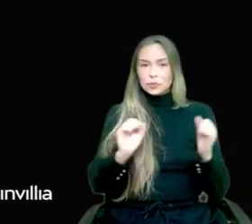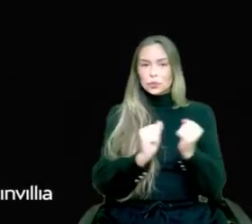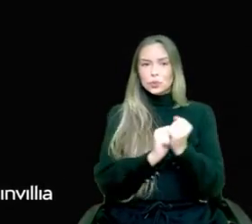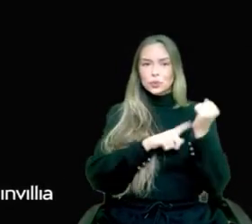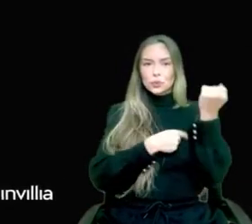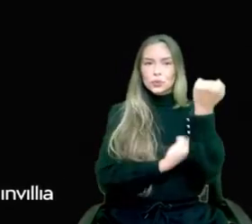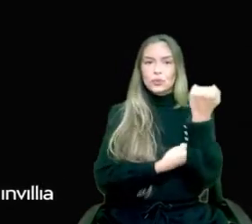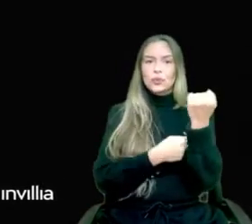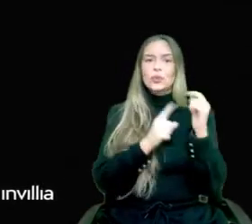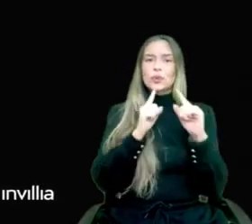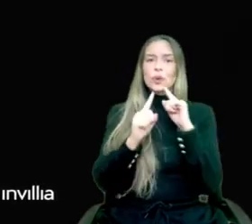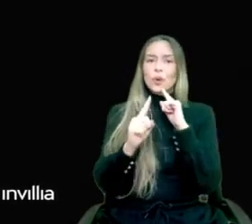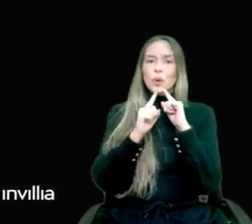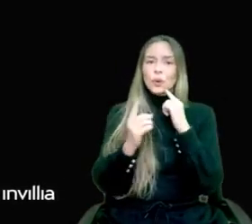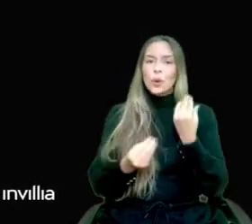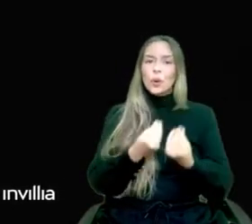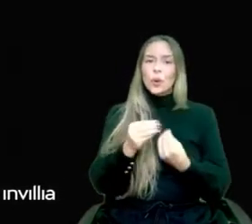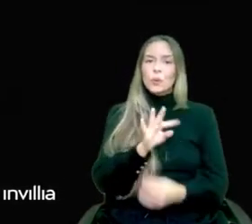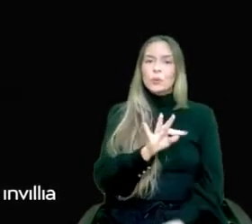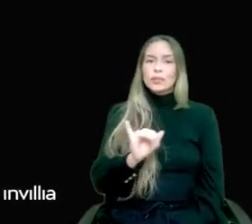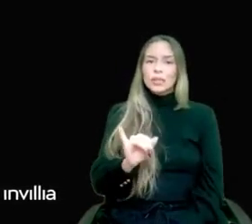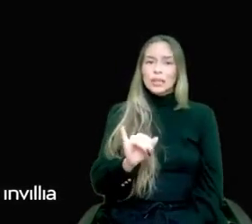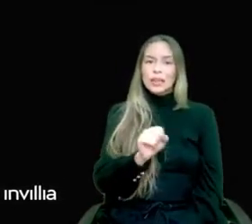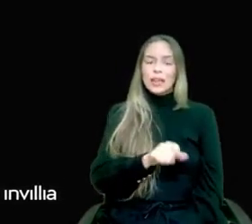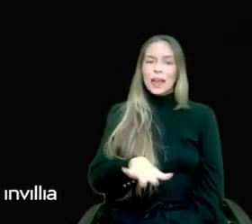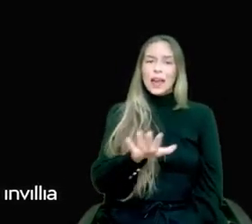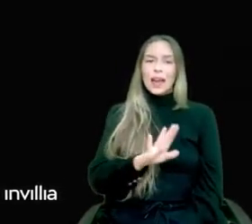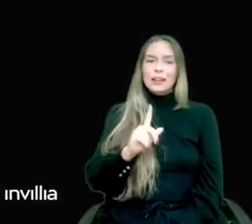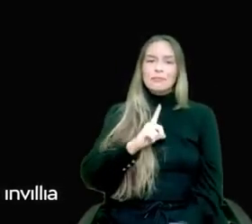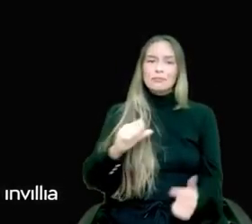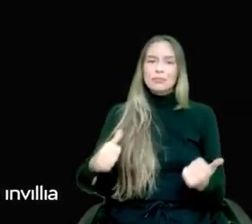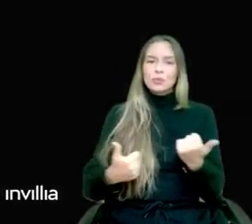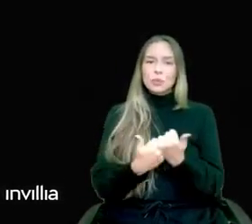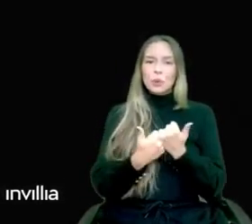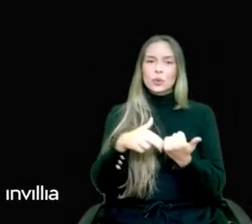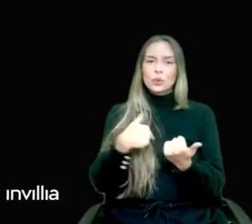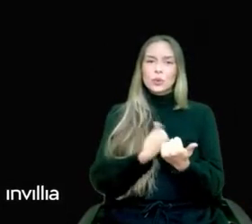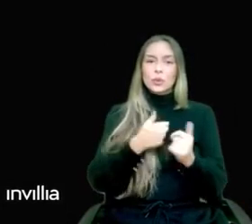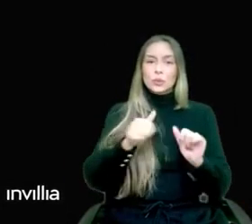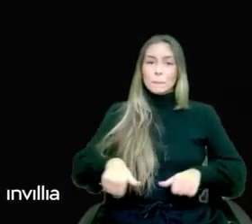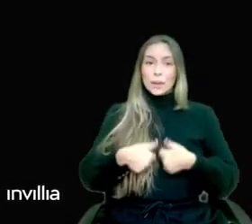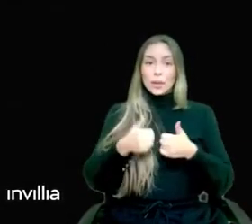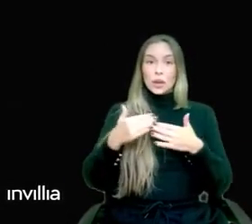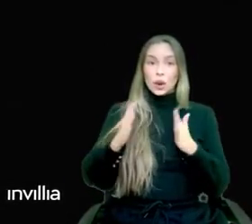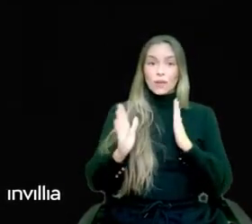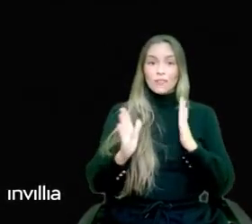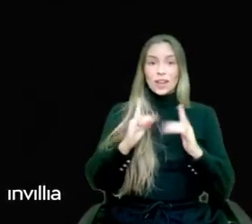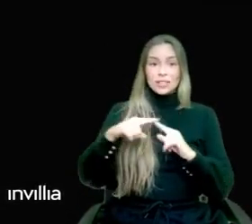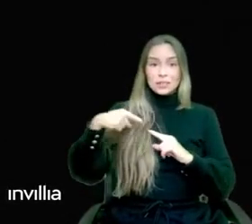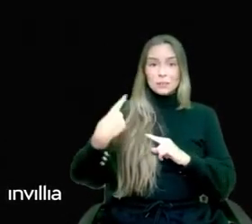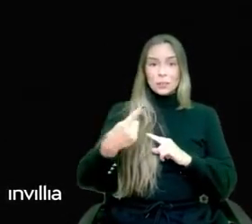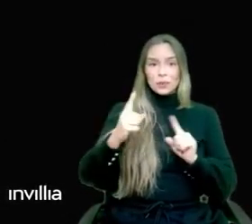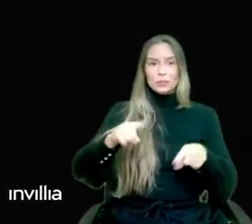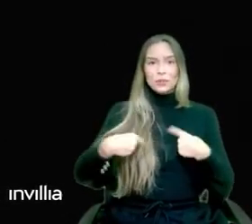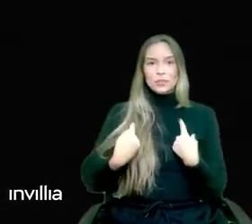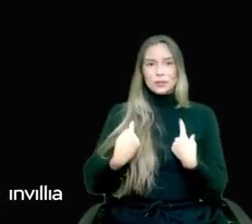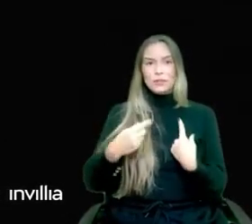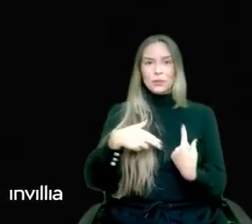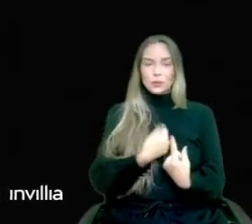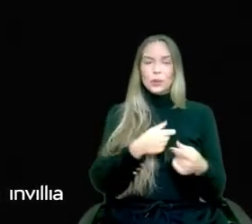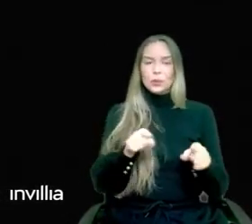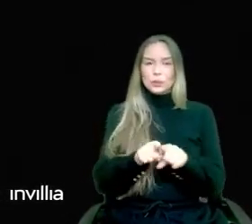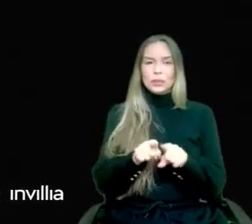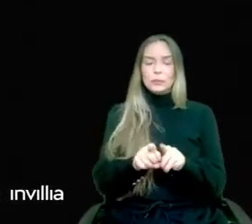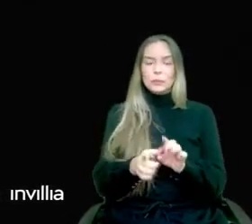sector support with our best the next phase of this challenge as well. And we are